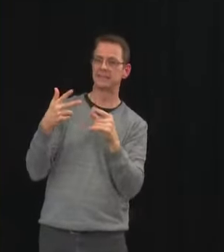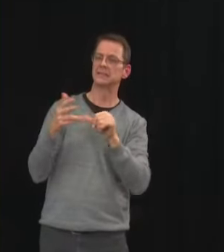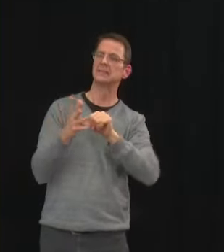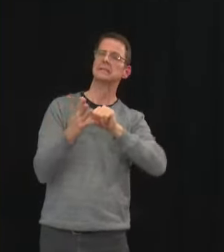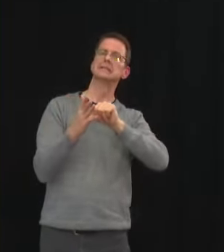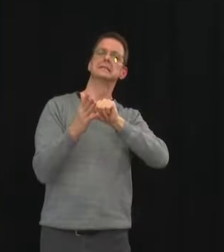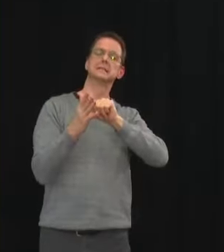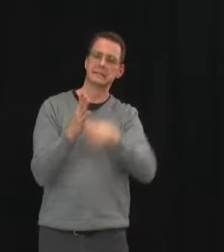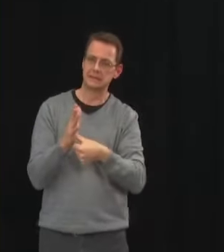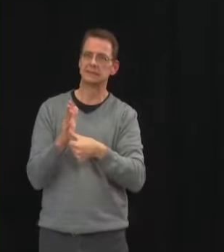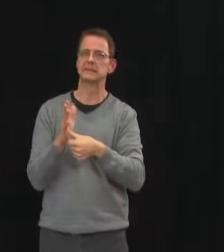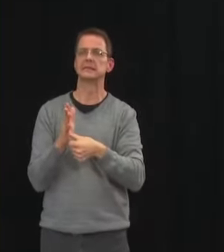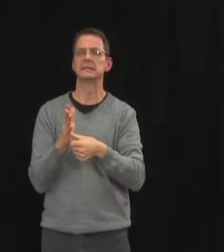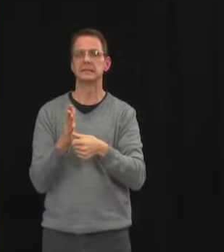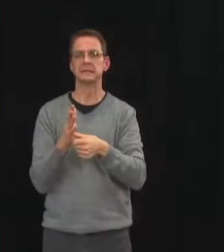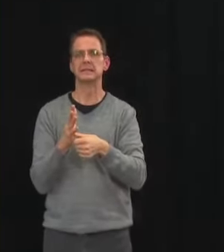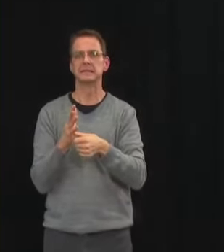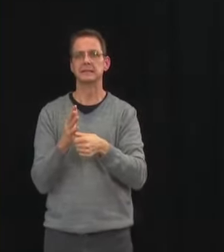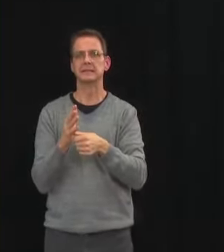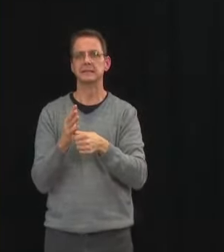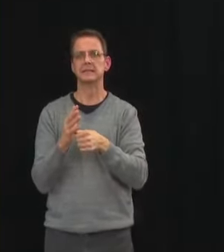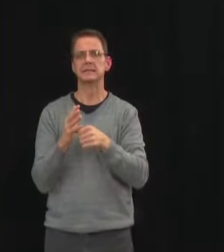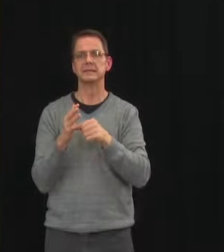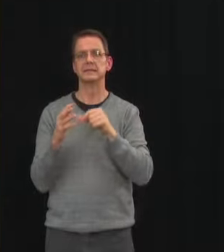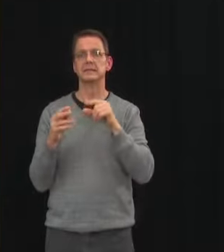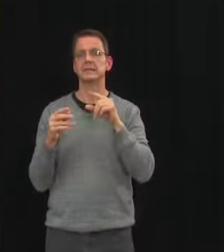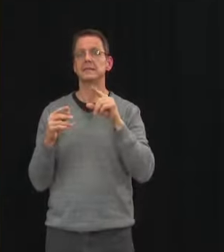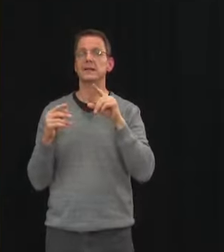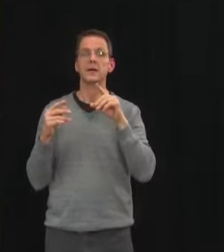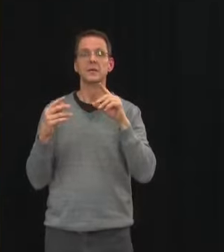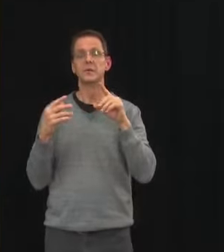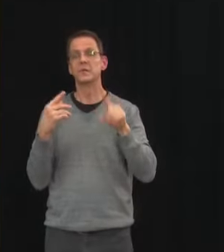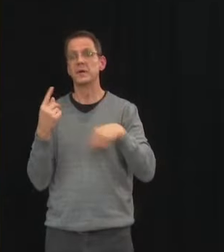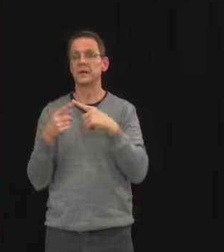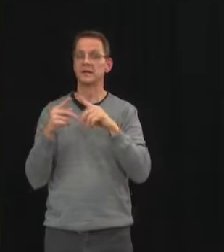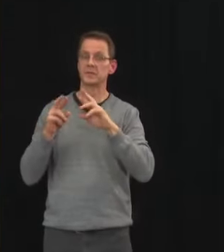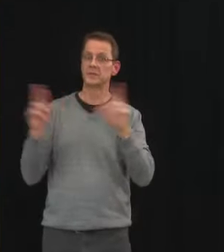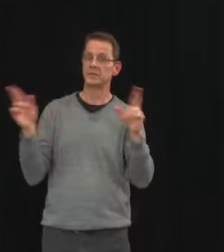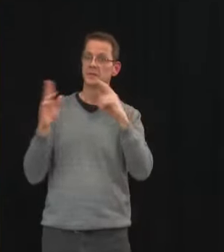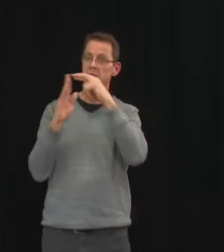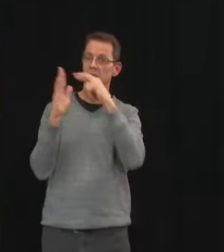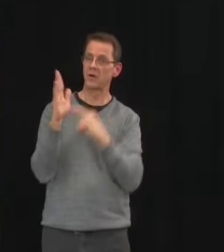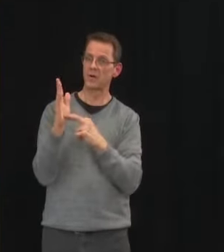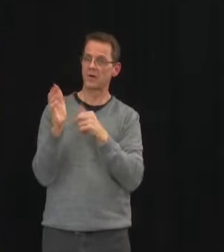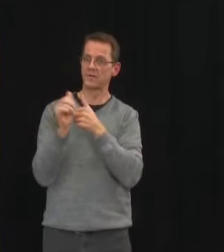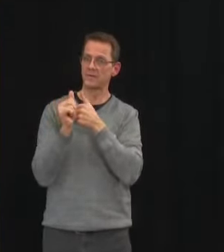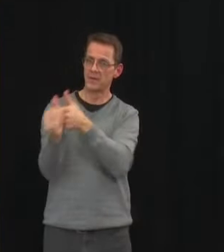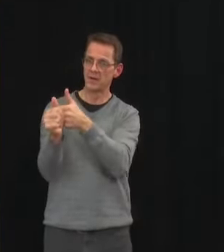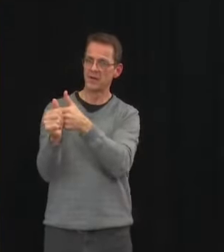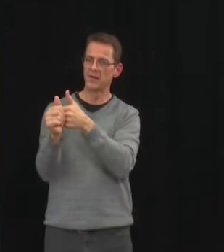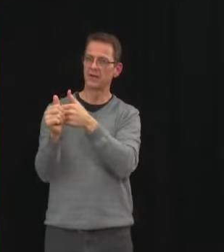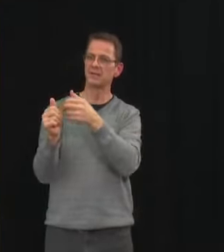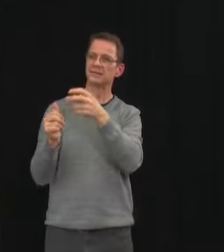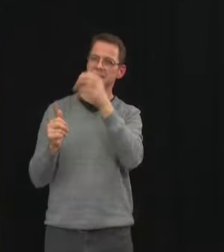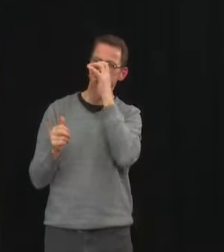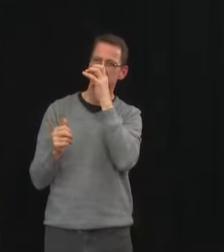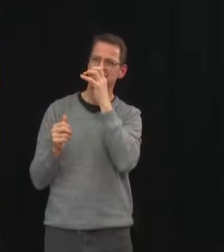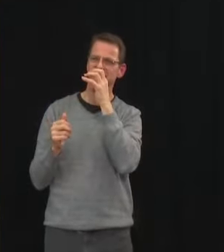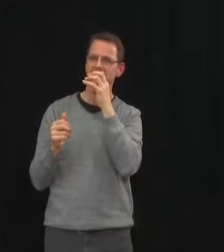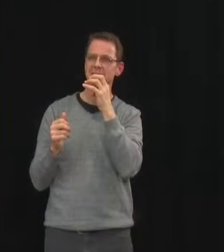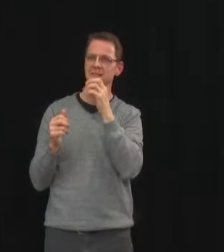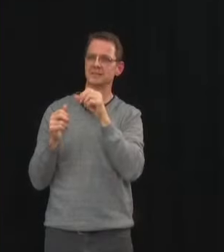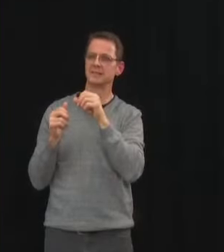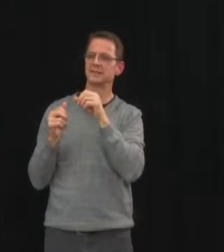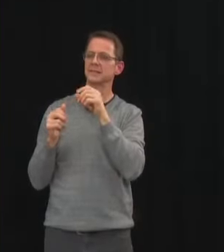us to be looking at as we think about um pulling back some of the measures in particular for those who are most vulnerable in long-term care uh